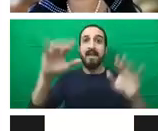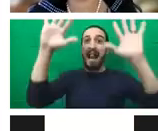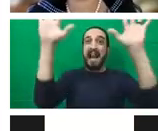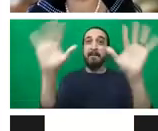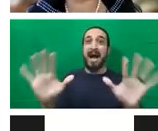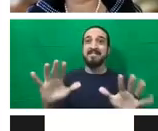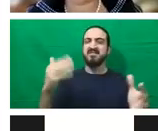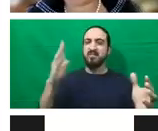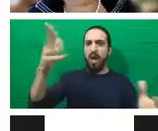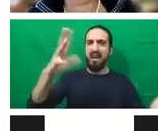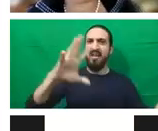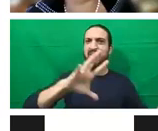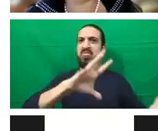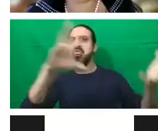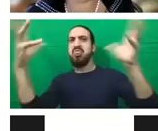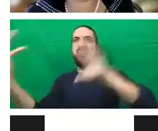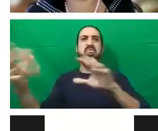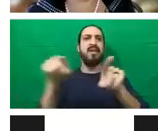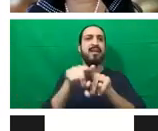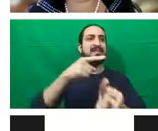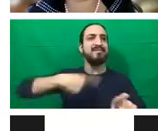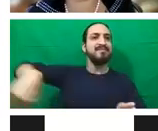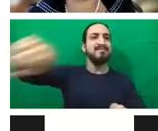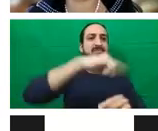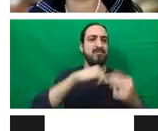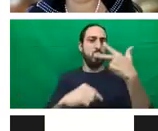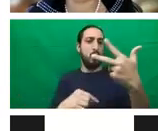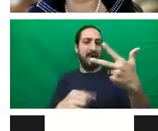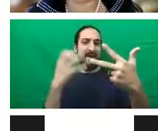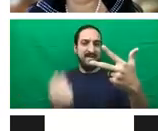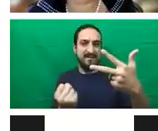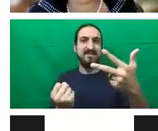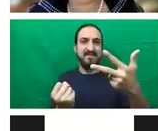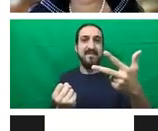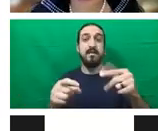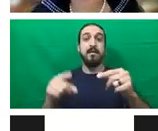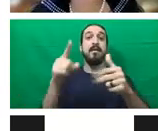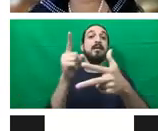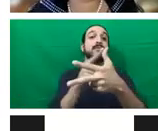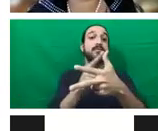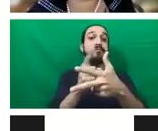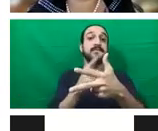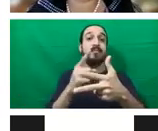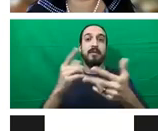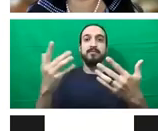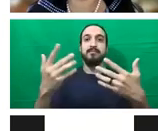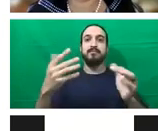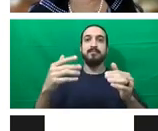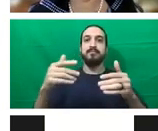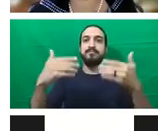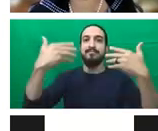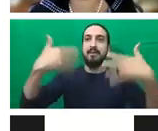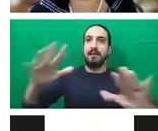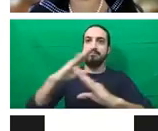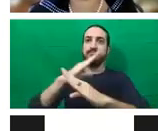our three transformative results, ending preventable maternal deaths, ending unmet need for family planning and ending